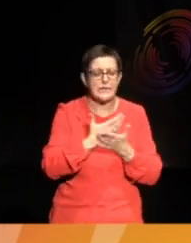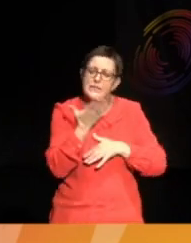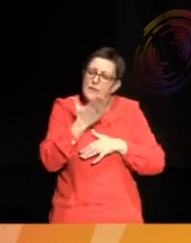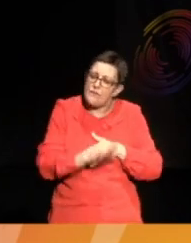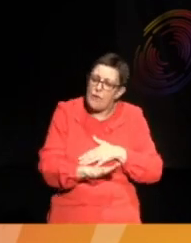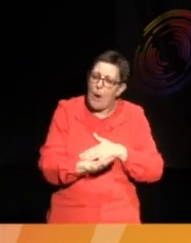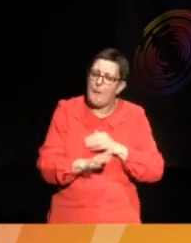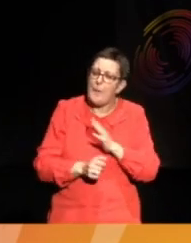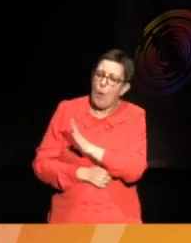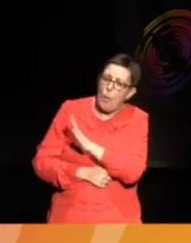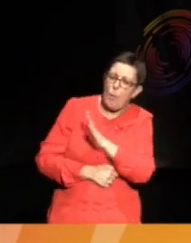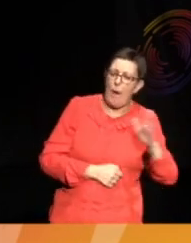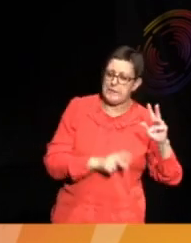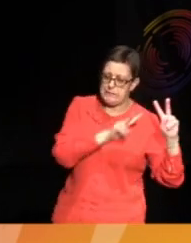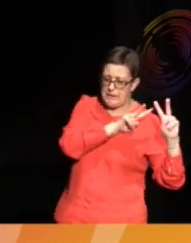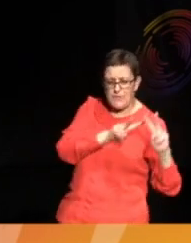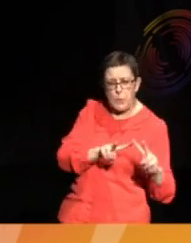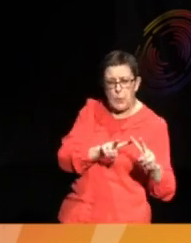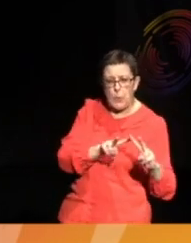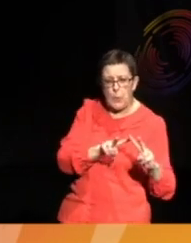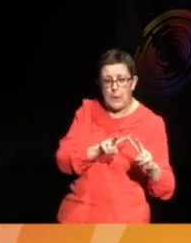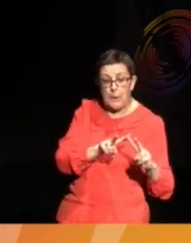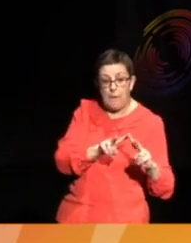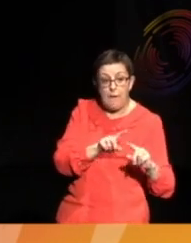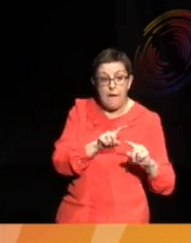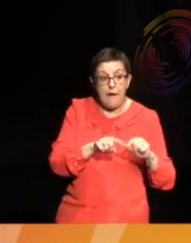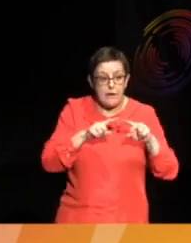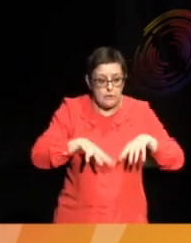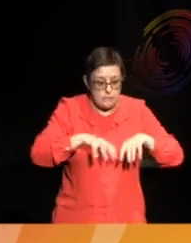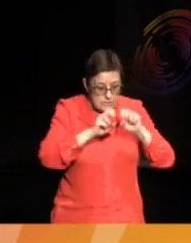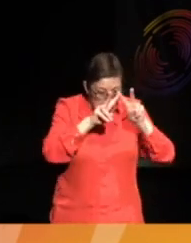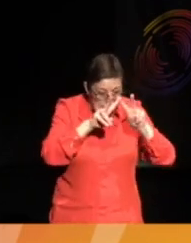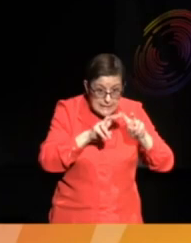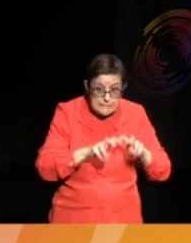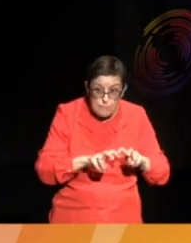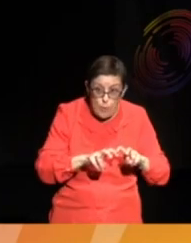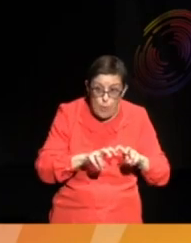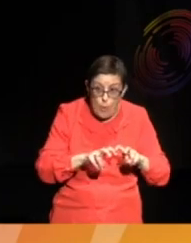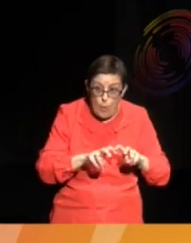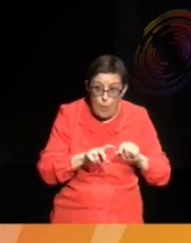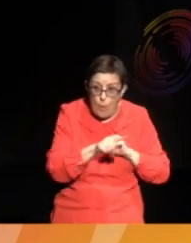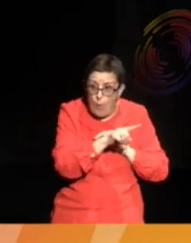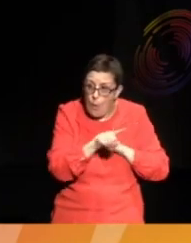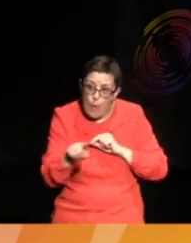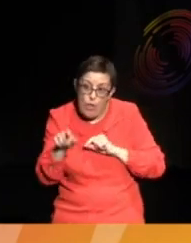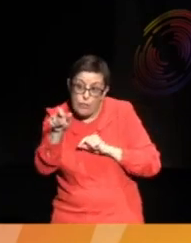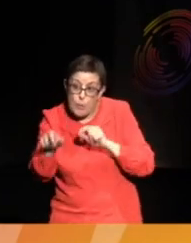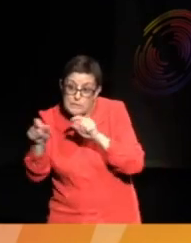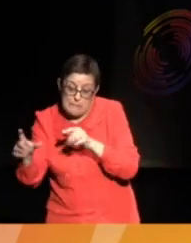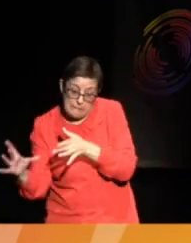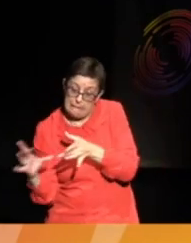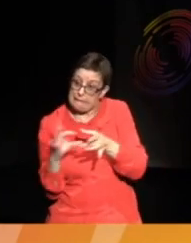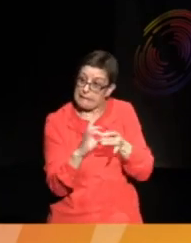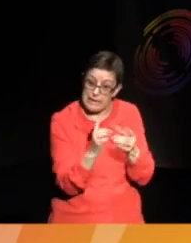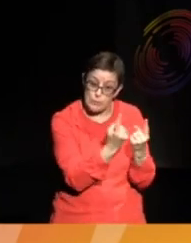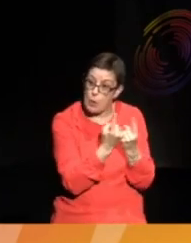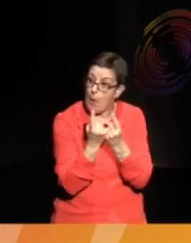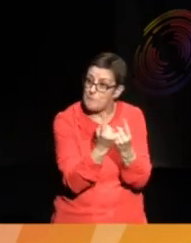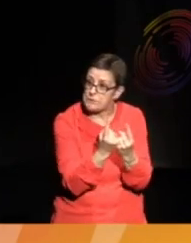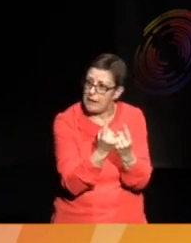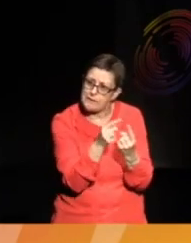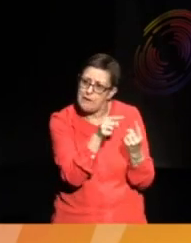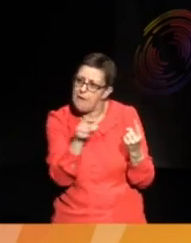a place of Western rationalism. But the minute you actually work with the people who are most closely connected to those collections,